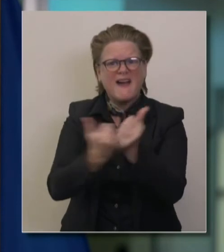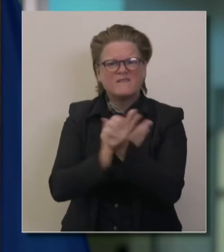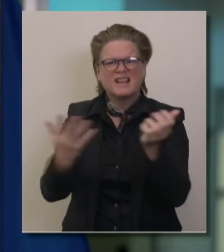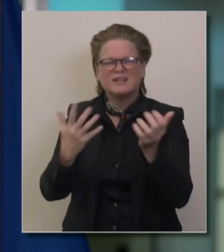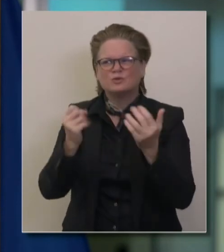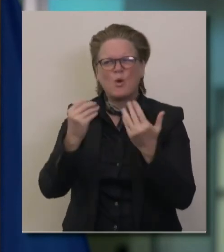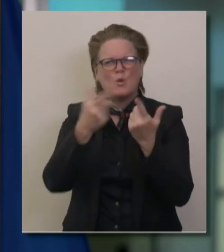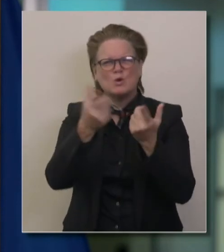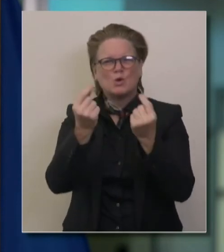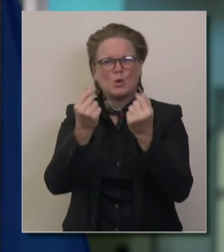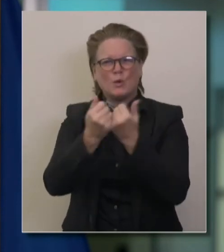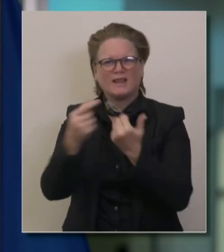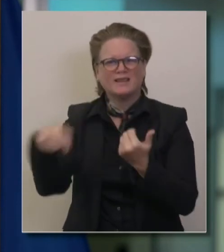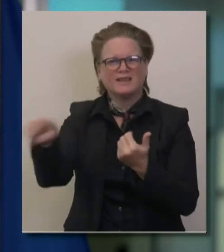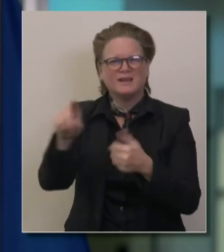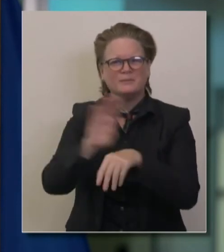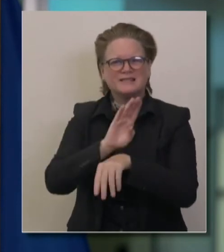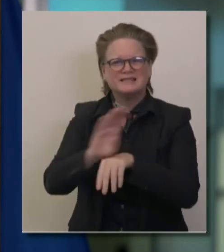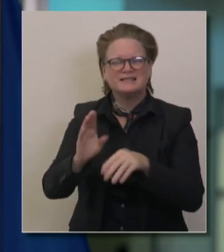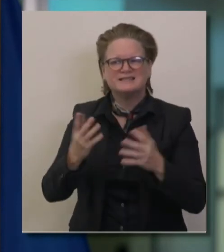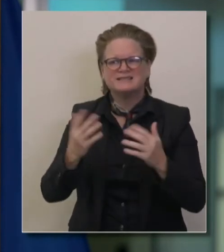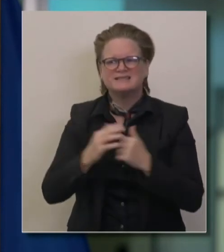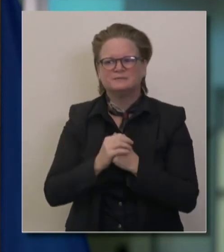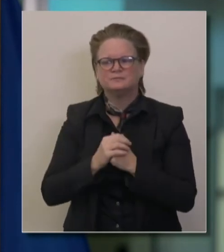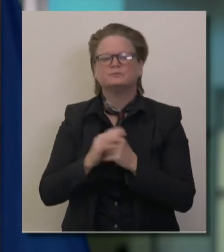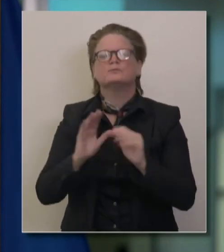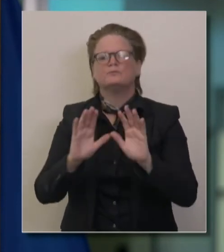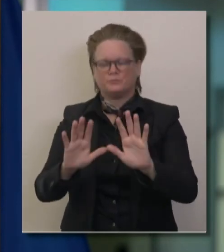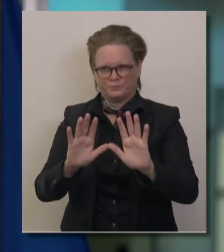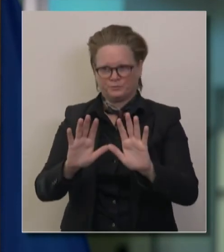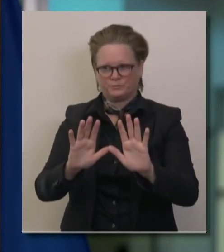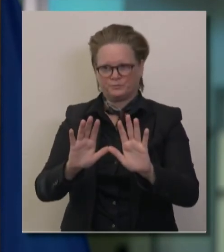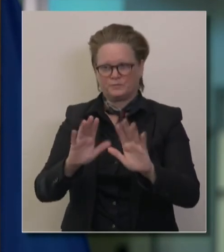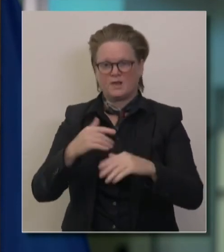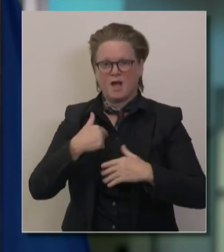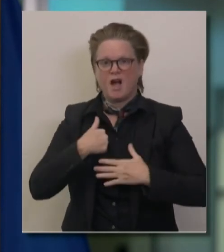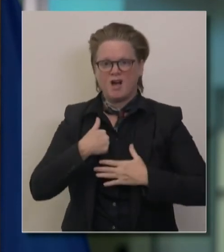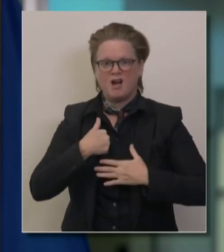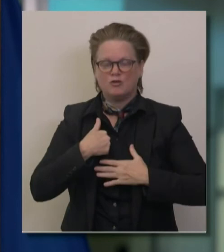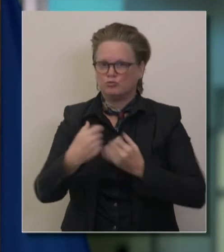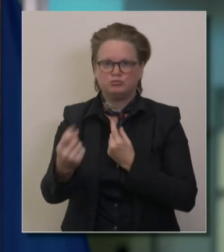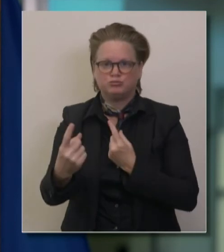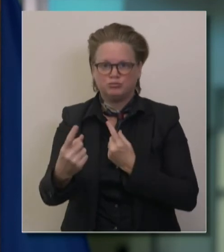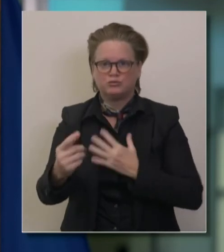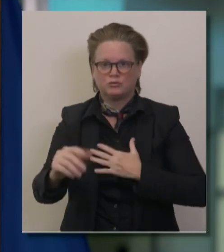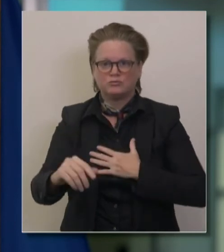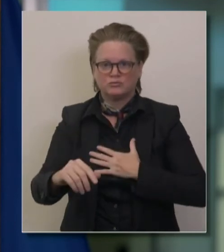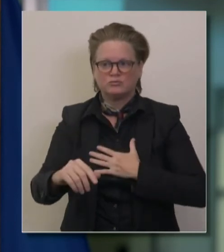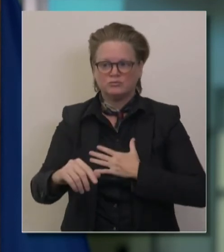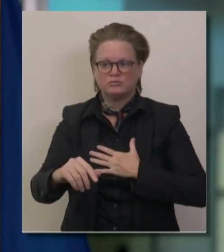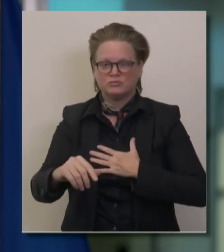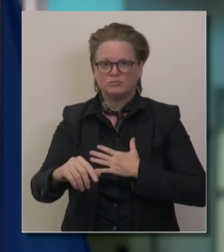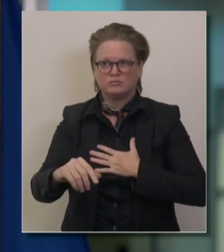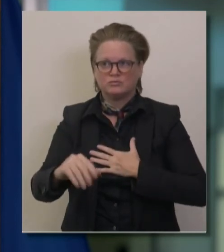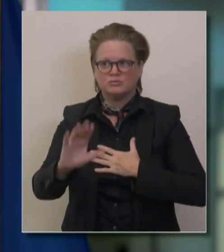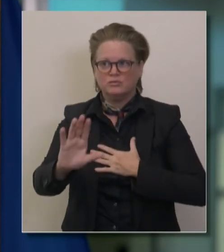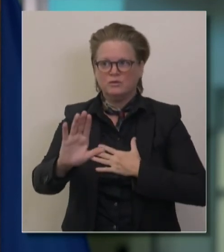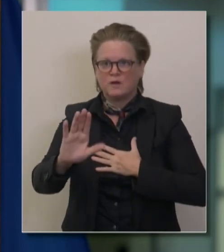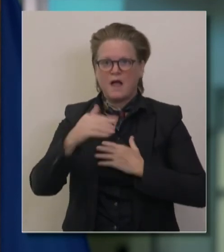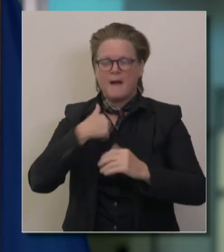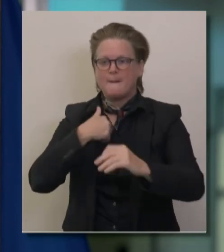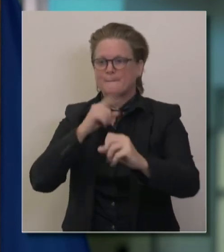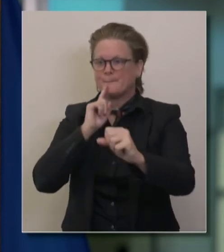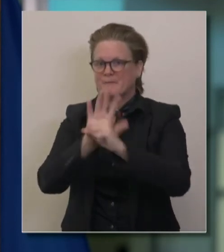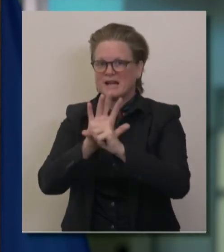today. I'm deeply empathetic and deeply committed to advancing the cause of